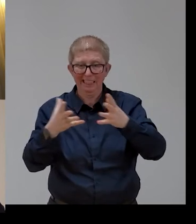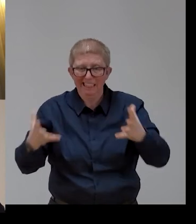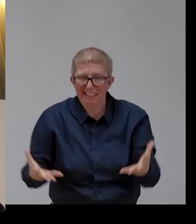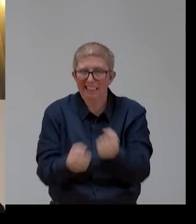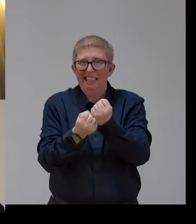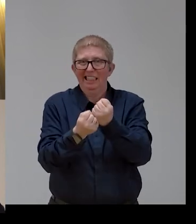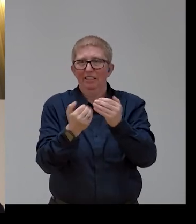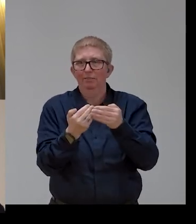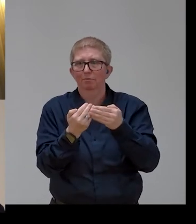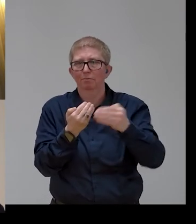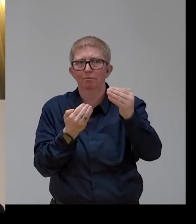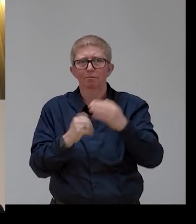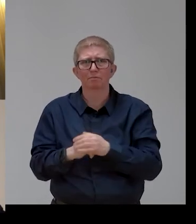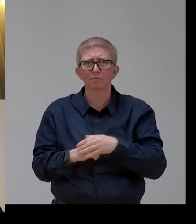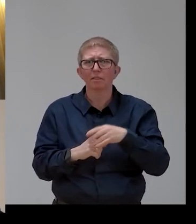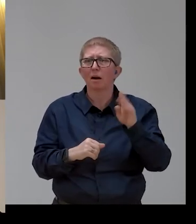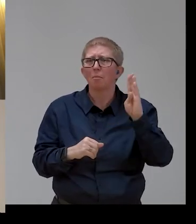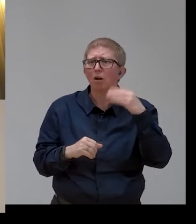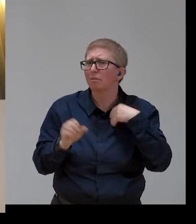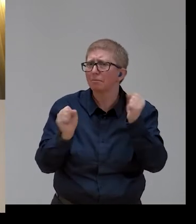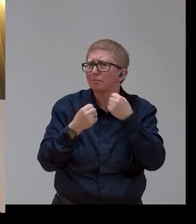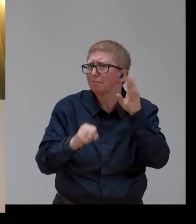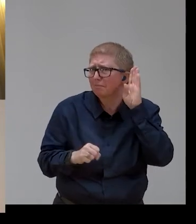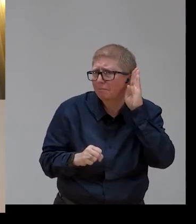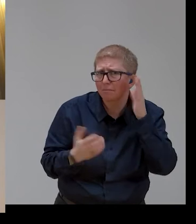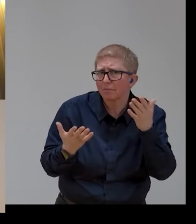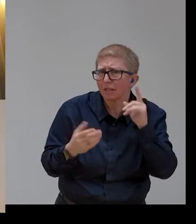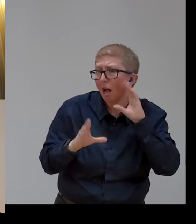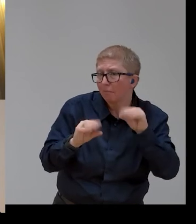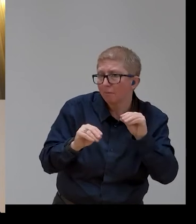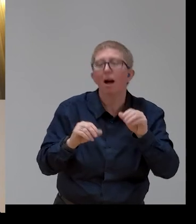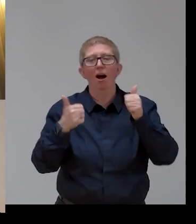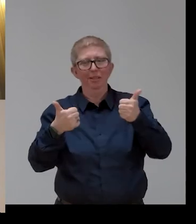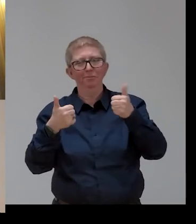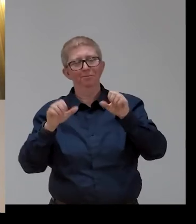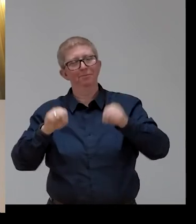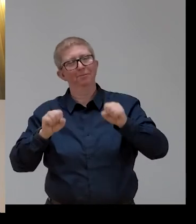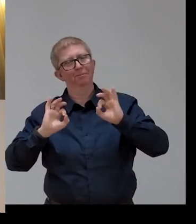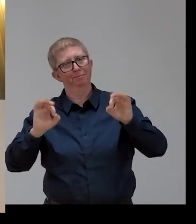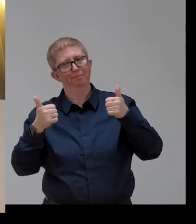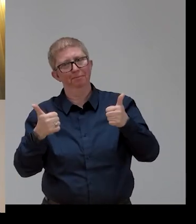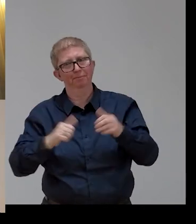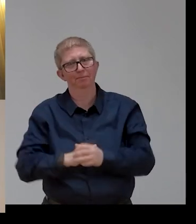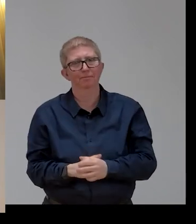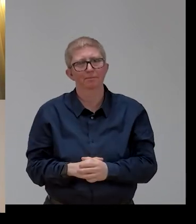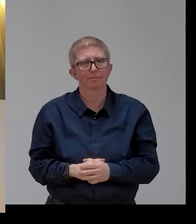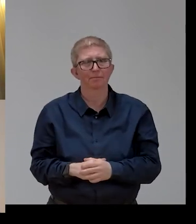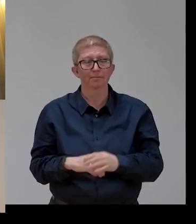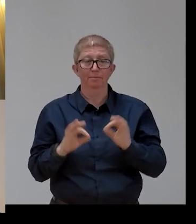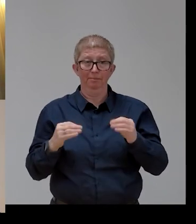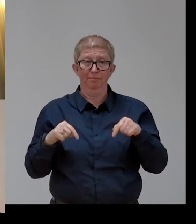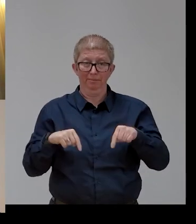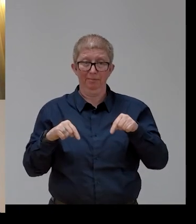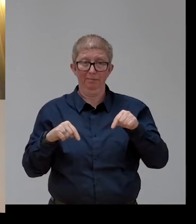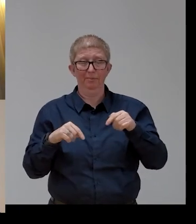Cannot hear you, Brando. The microphone? Yes. Okay. you for this occasion. Sorry